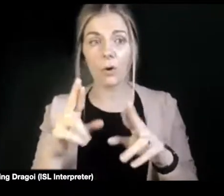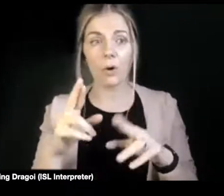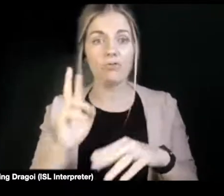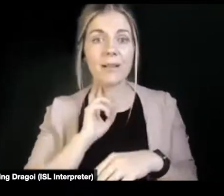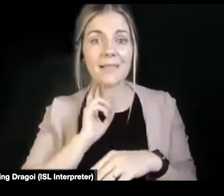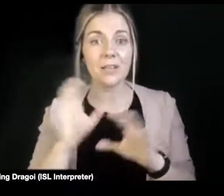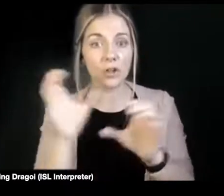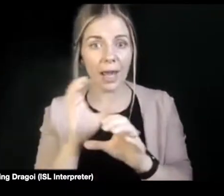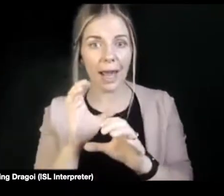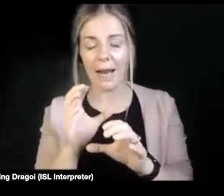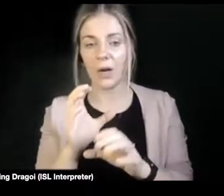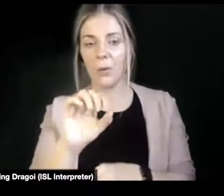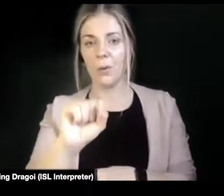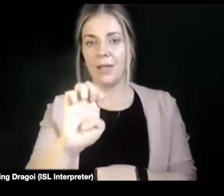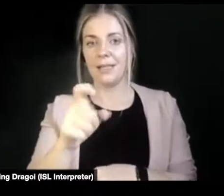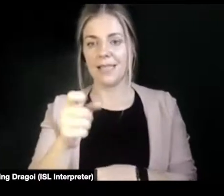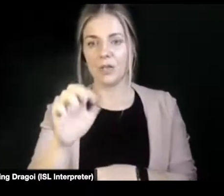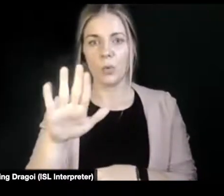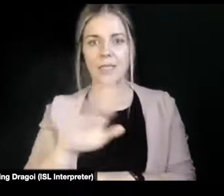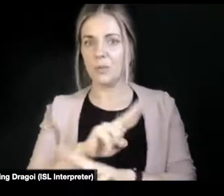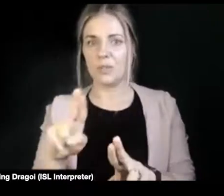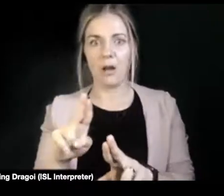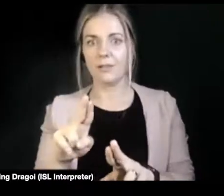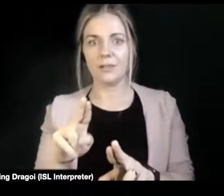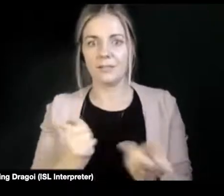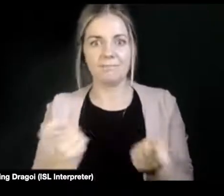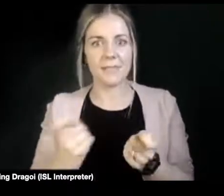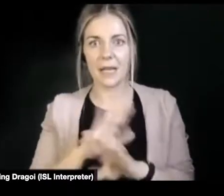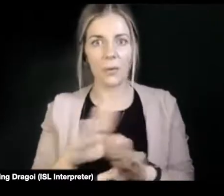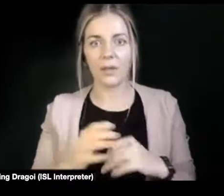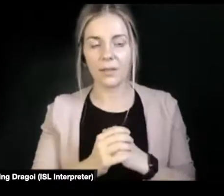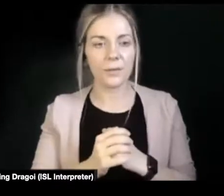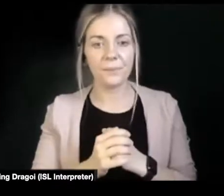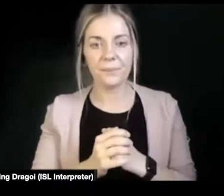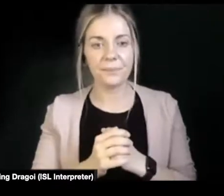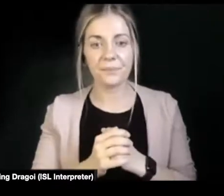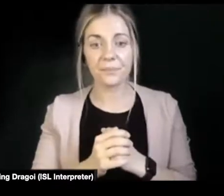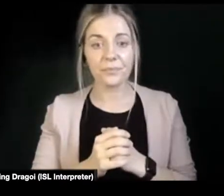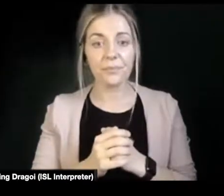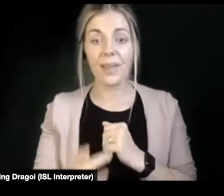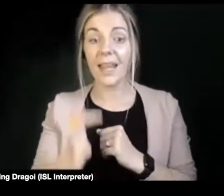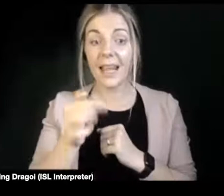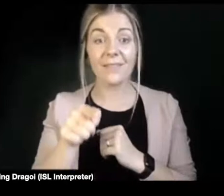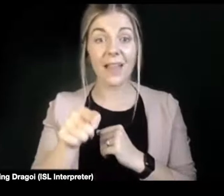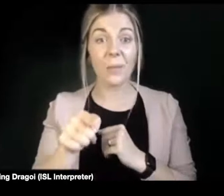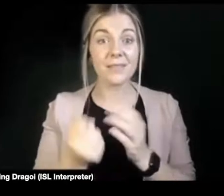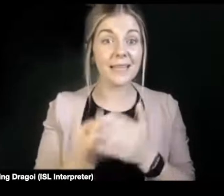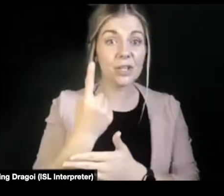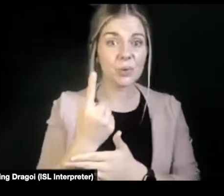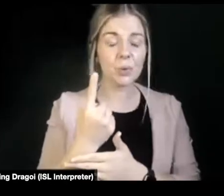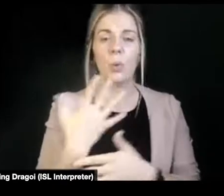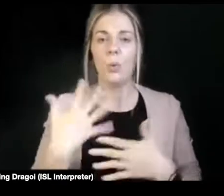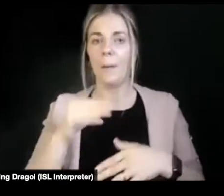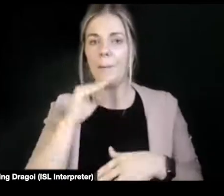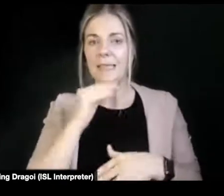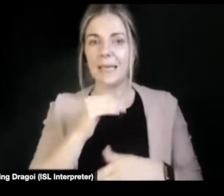was just not dealt with. were just, if it was an issue, it was a problem or something